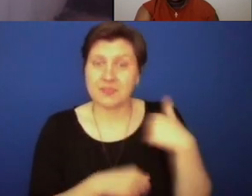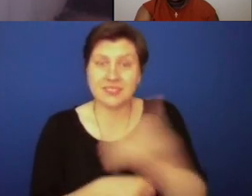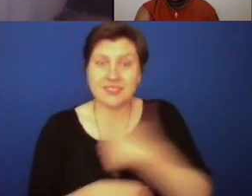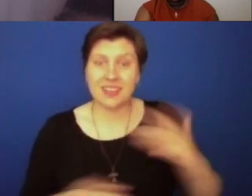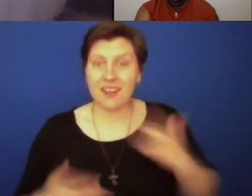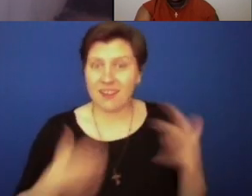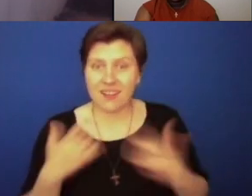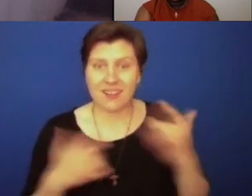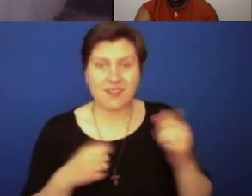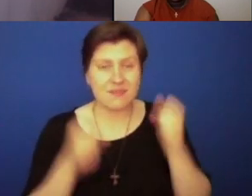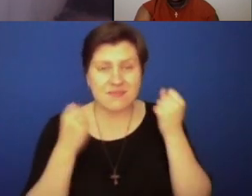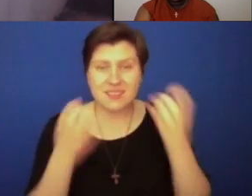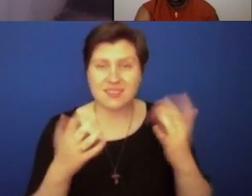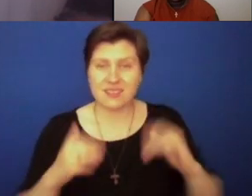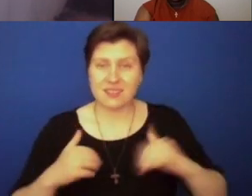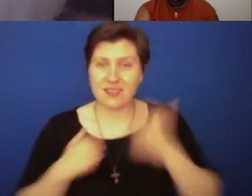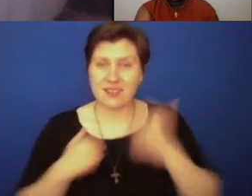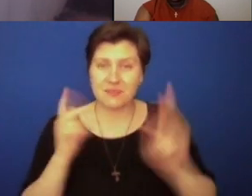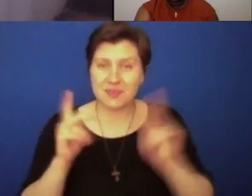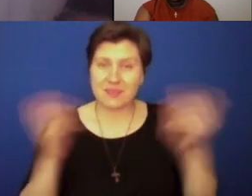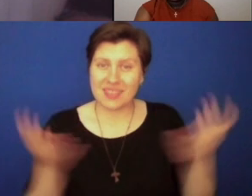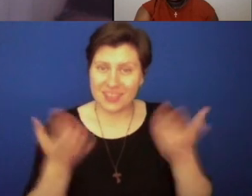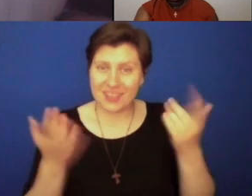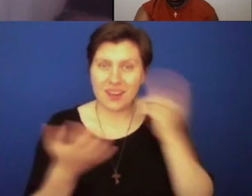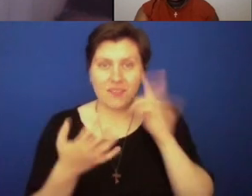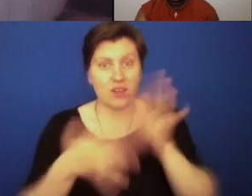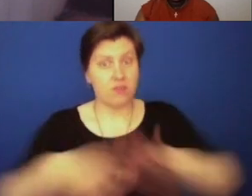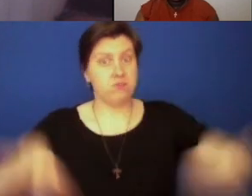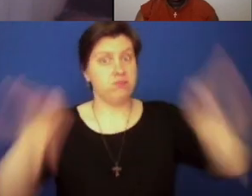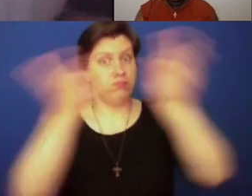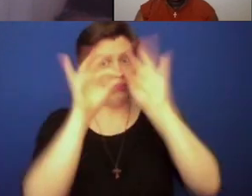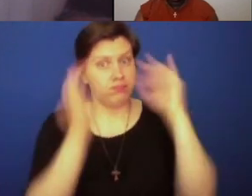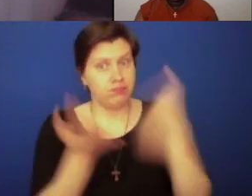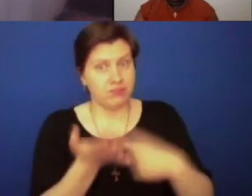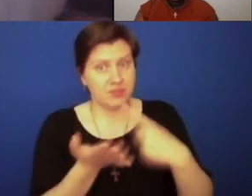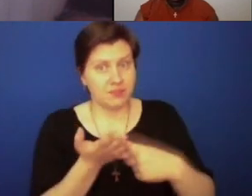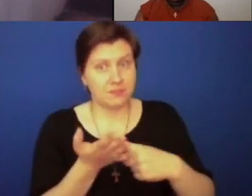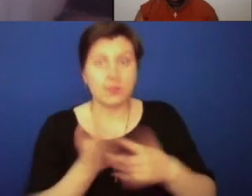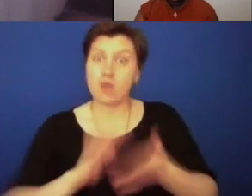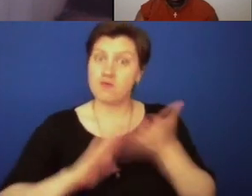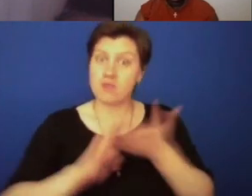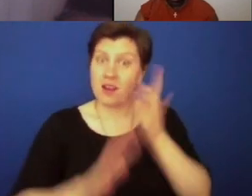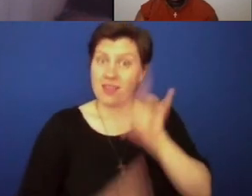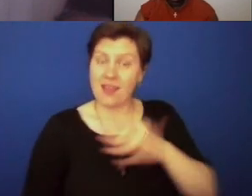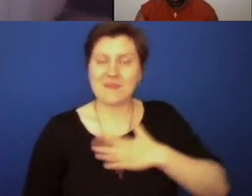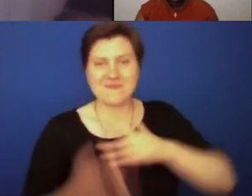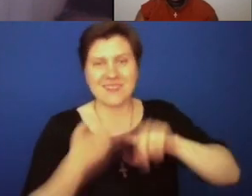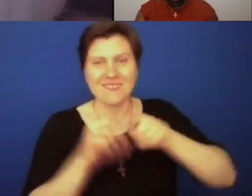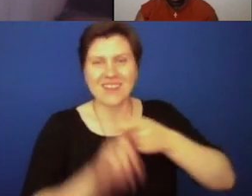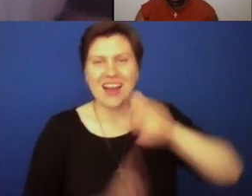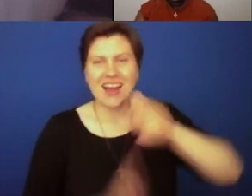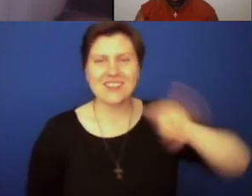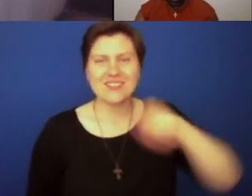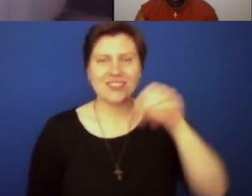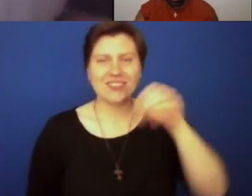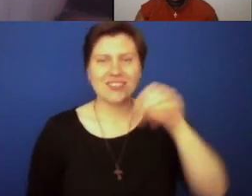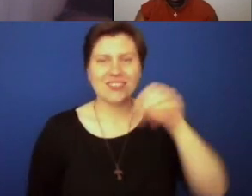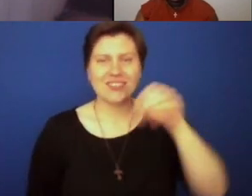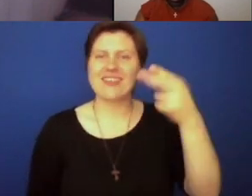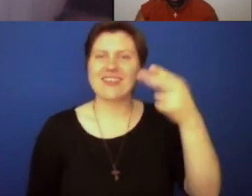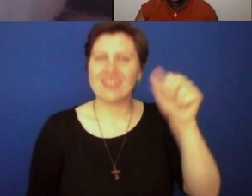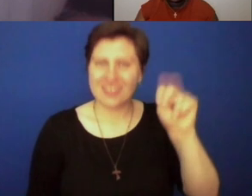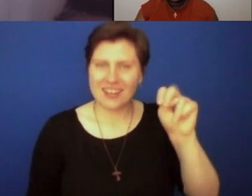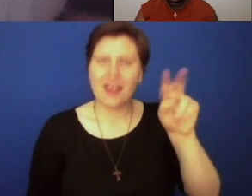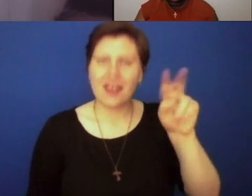people with us tonight from around the country for this very important conversation. Moderating that conversation will be my friend Jonathan Lewis,